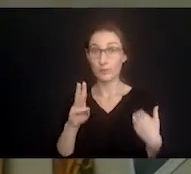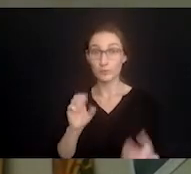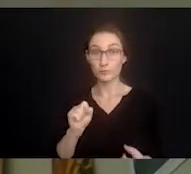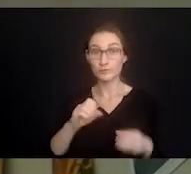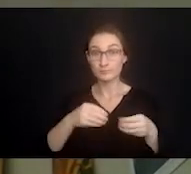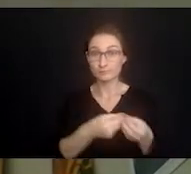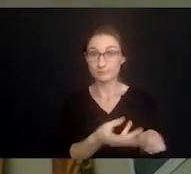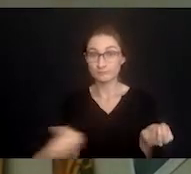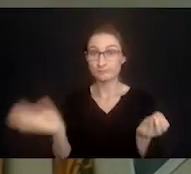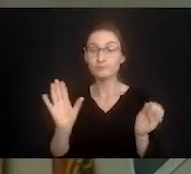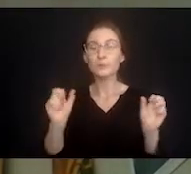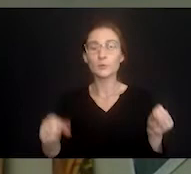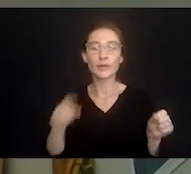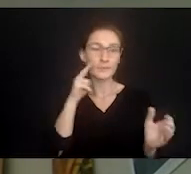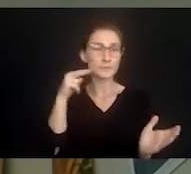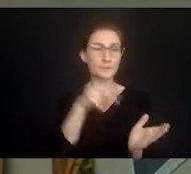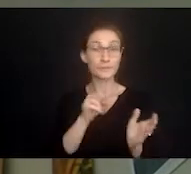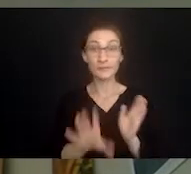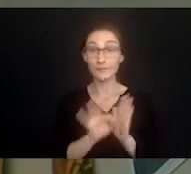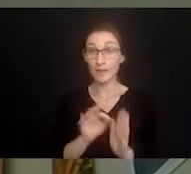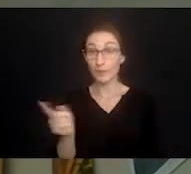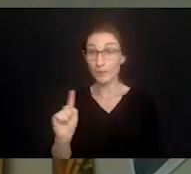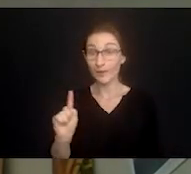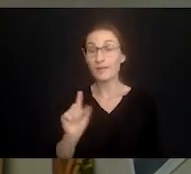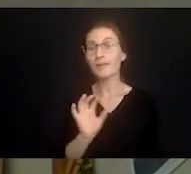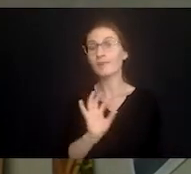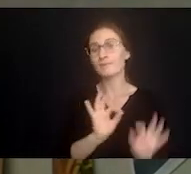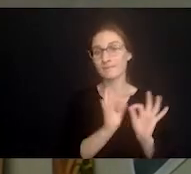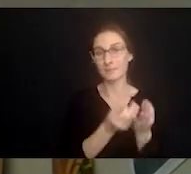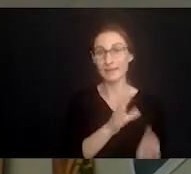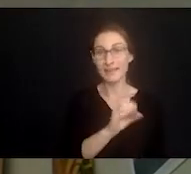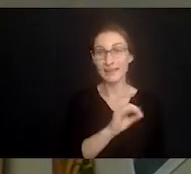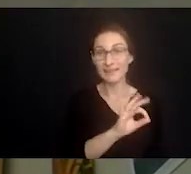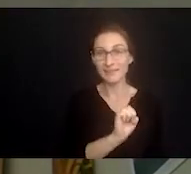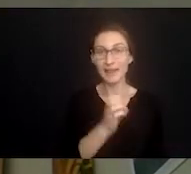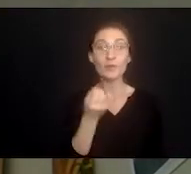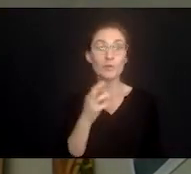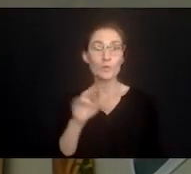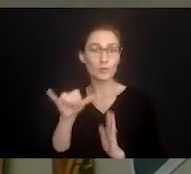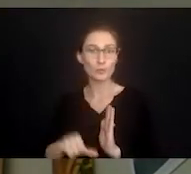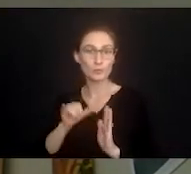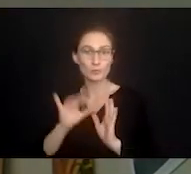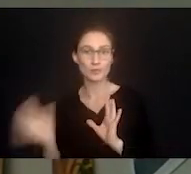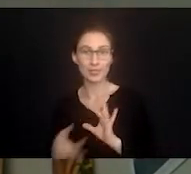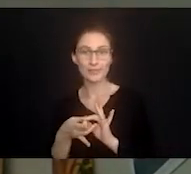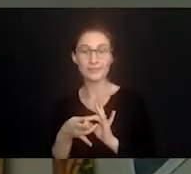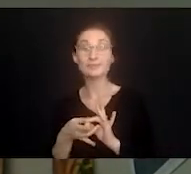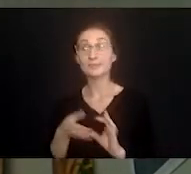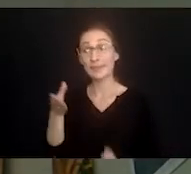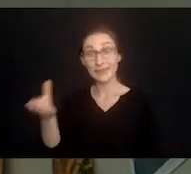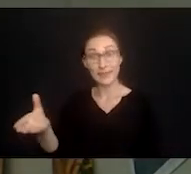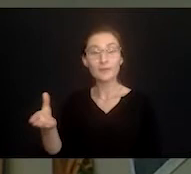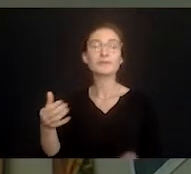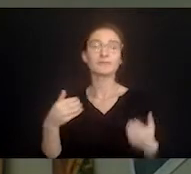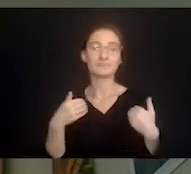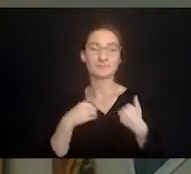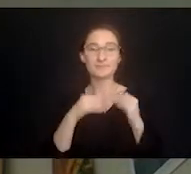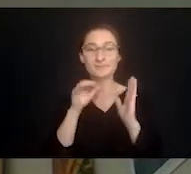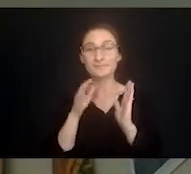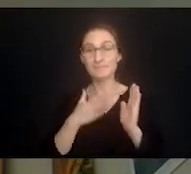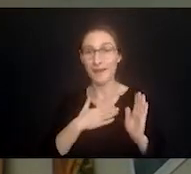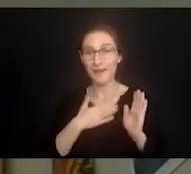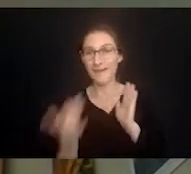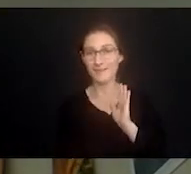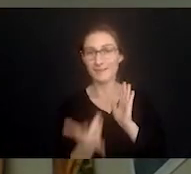which you can find at The Family Cafe or with a link on YouTube, and there you'll find my contact information.